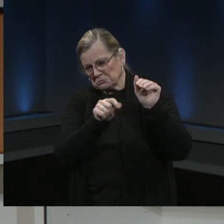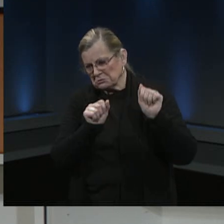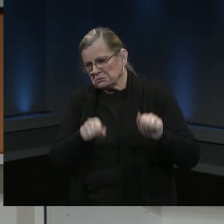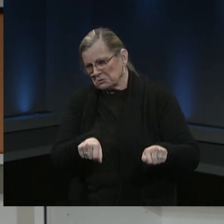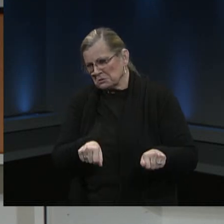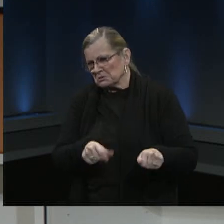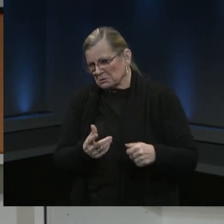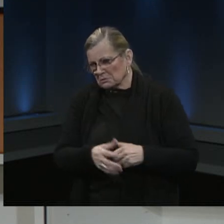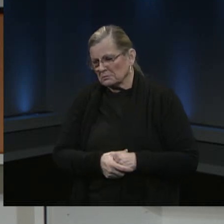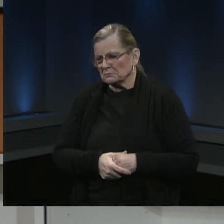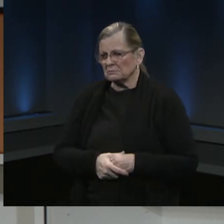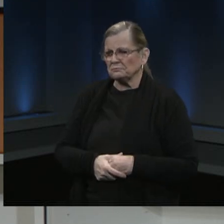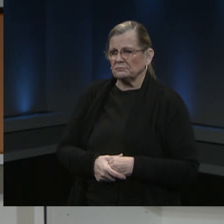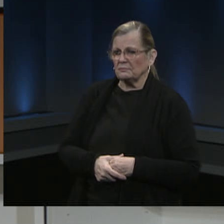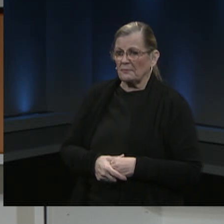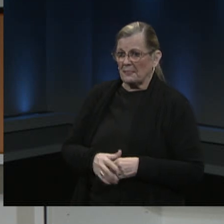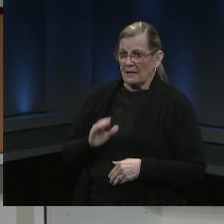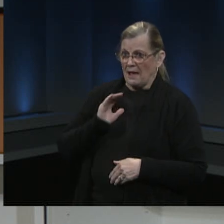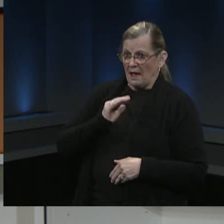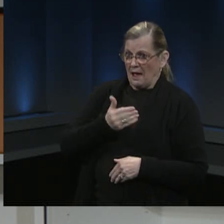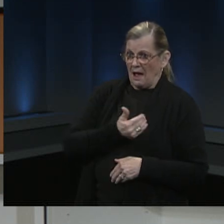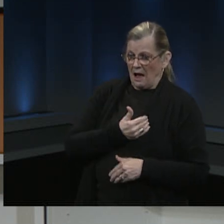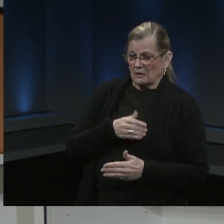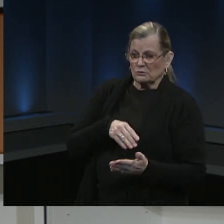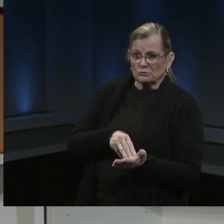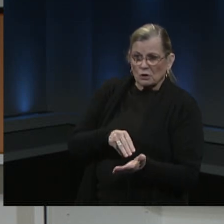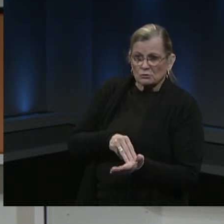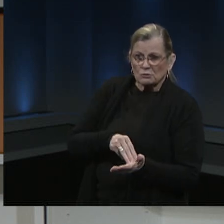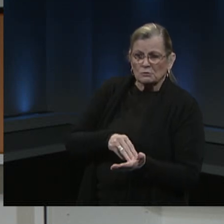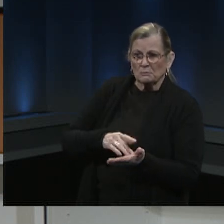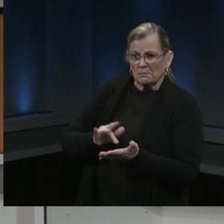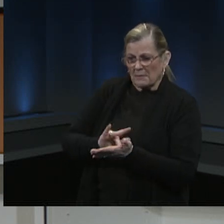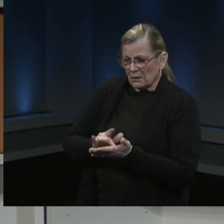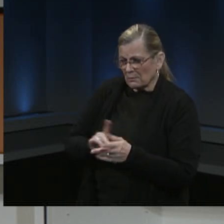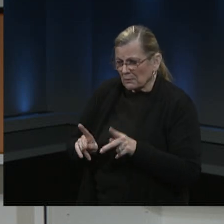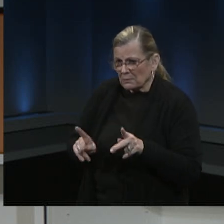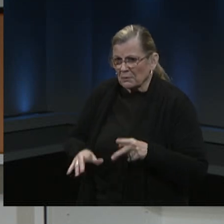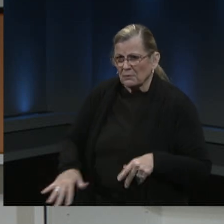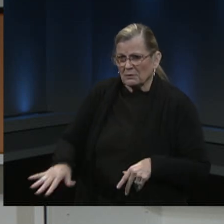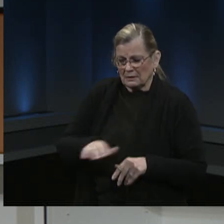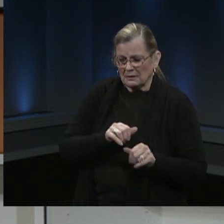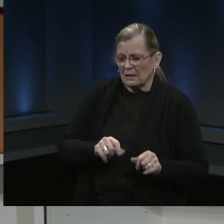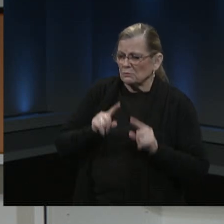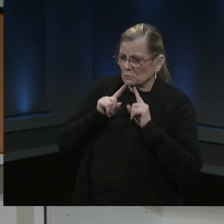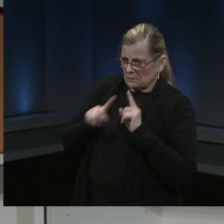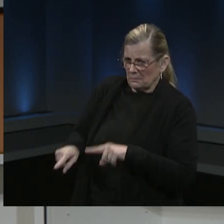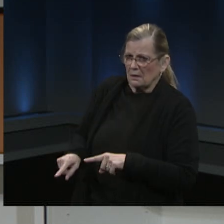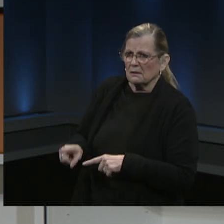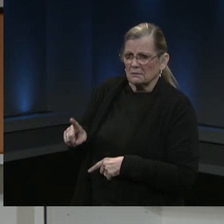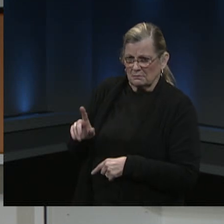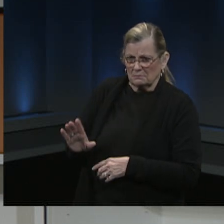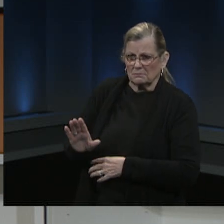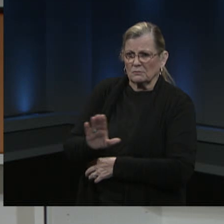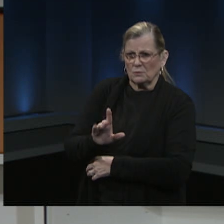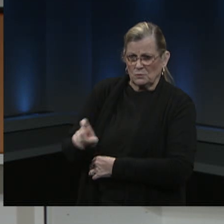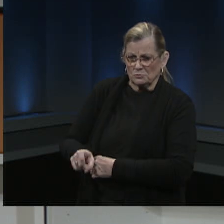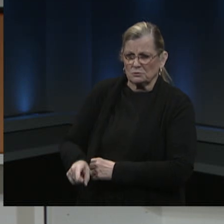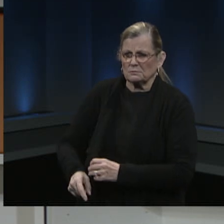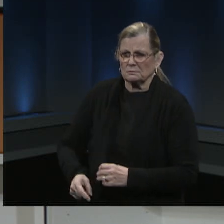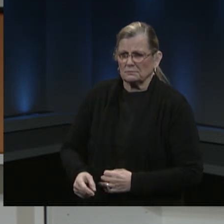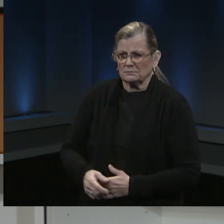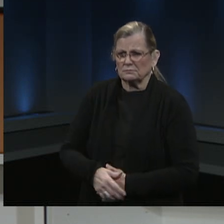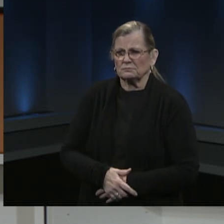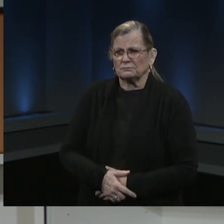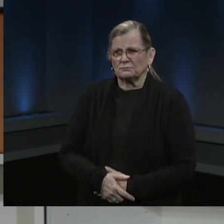staff have the comfort to respond with the answers that people need, to feel comfortable about moving forward with getting a